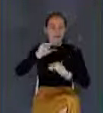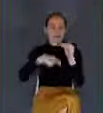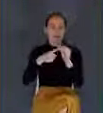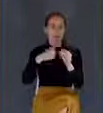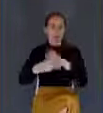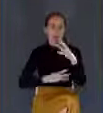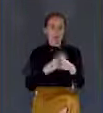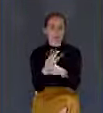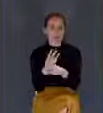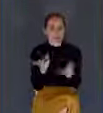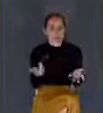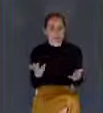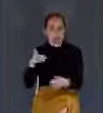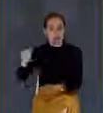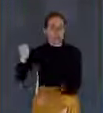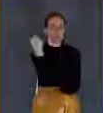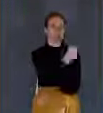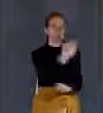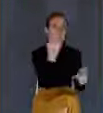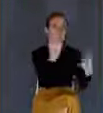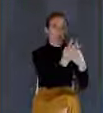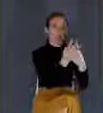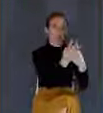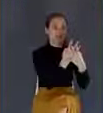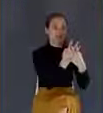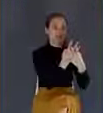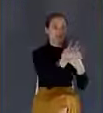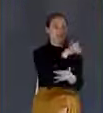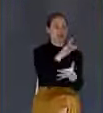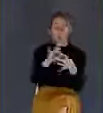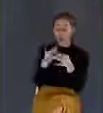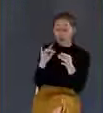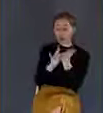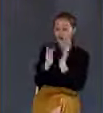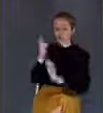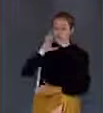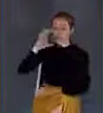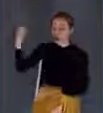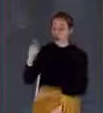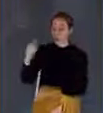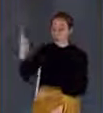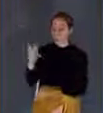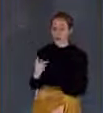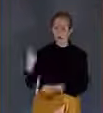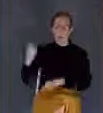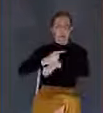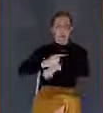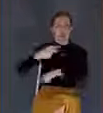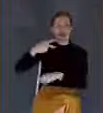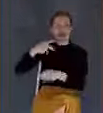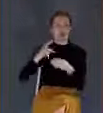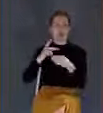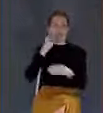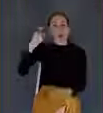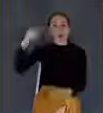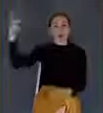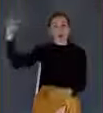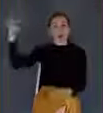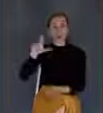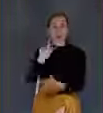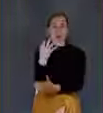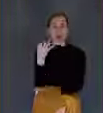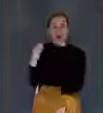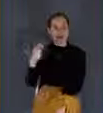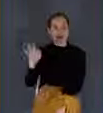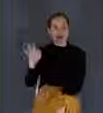He went to prison. And in prison, he said Jesus would return on Pentecost in 2019, perhaps hoping to spring